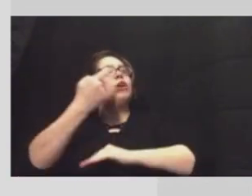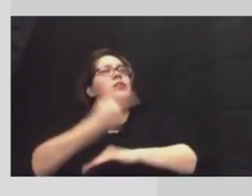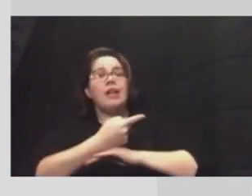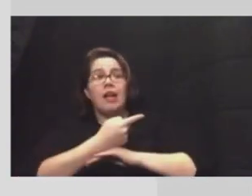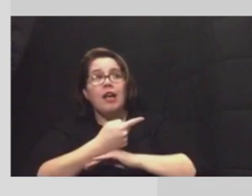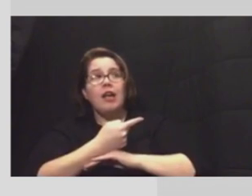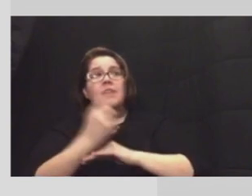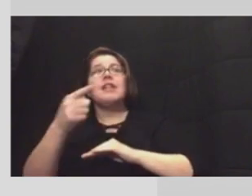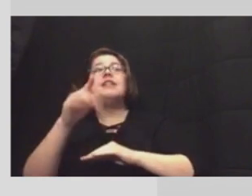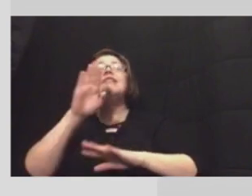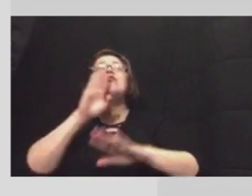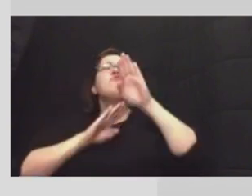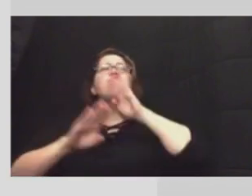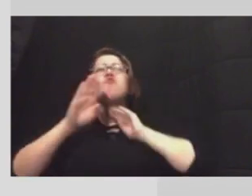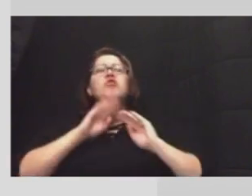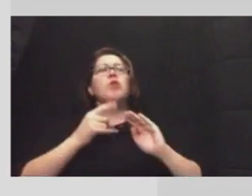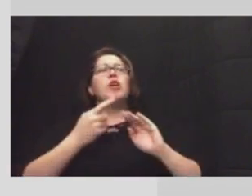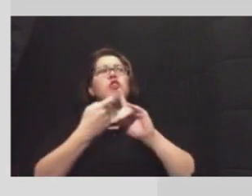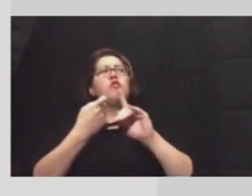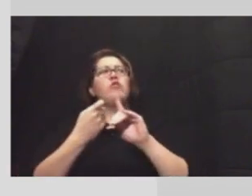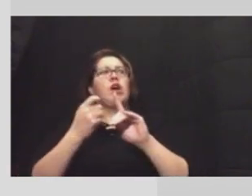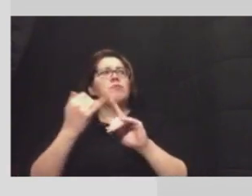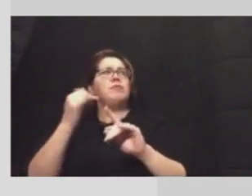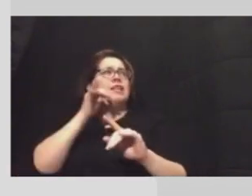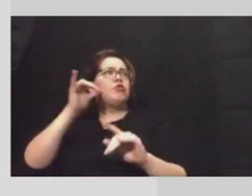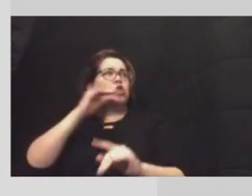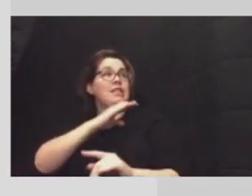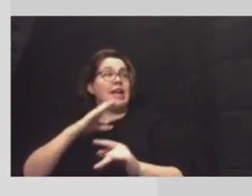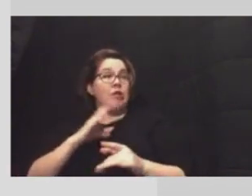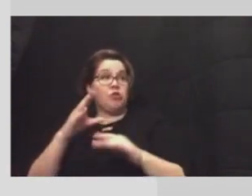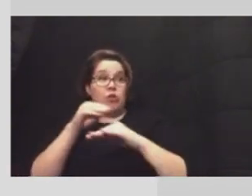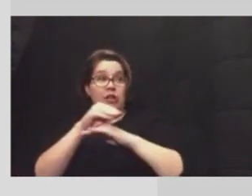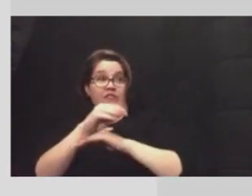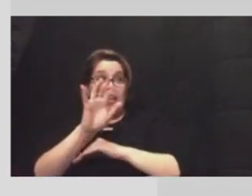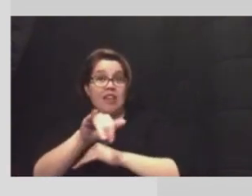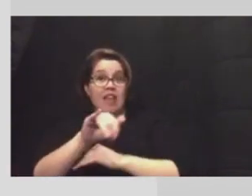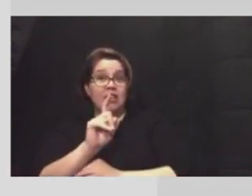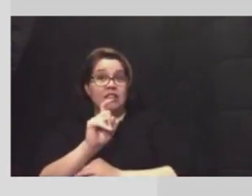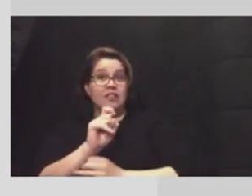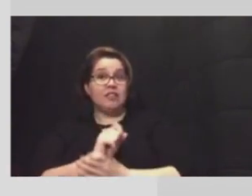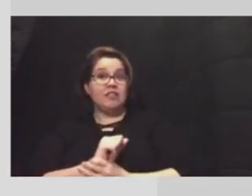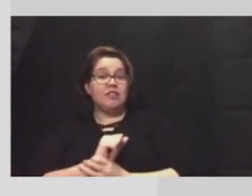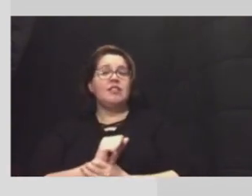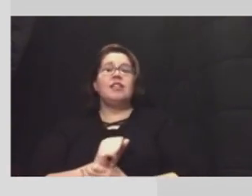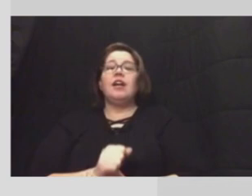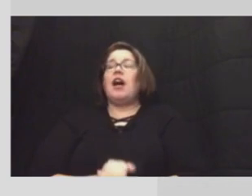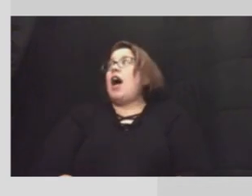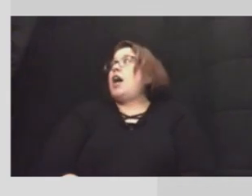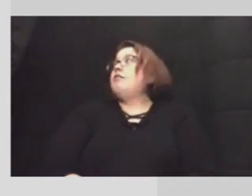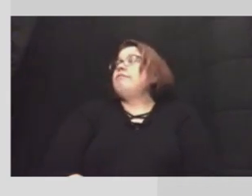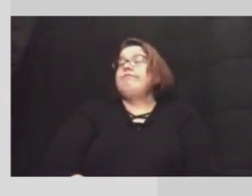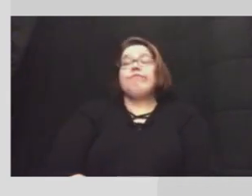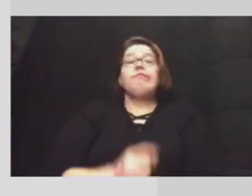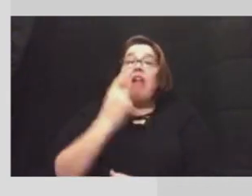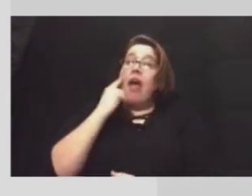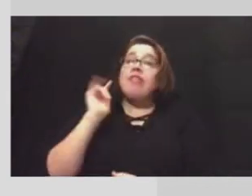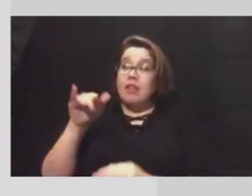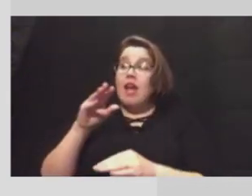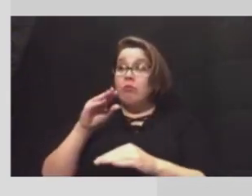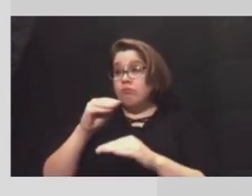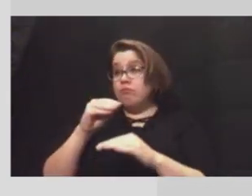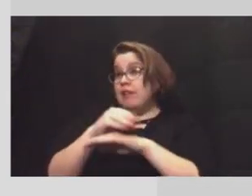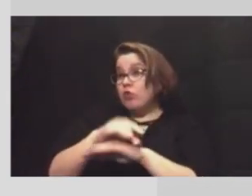did the frustration from city council yesterday play a role um i think it played a role uh